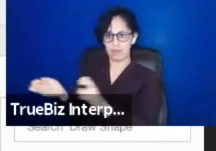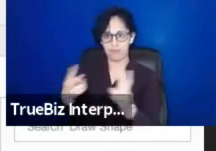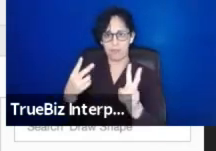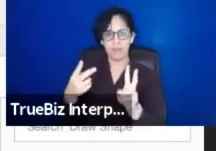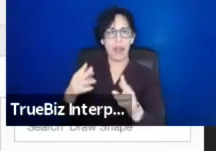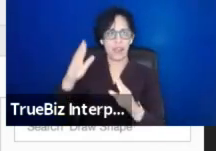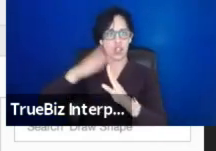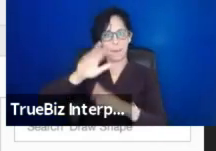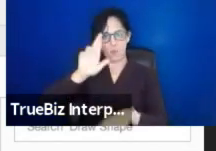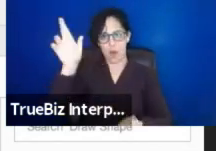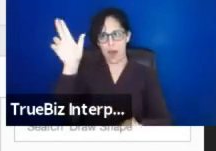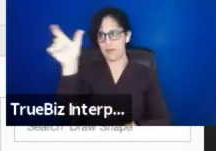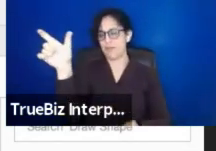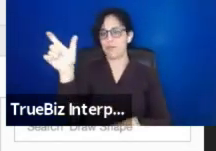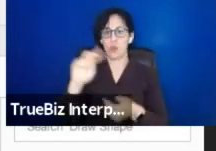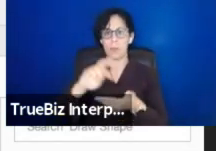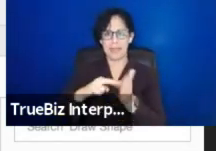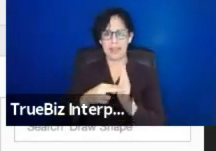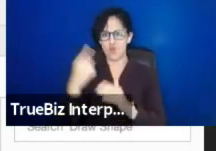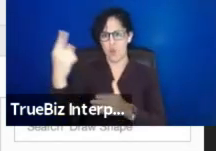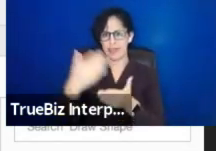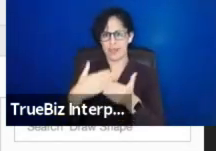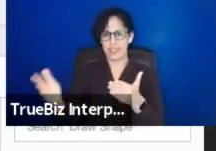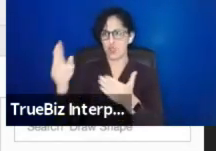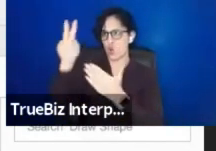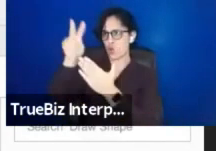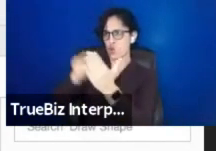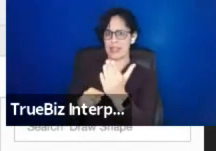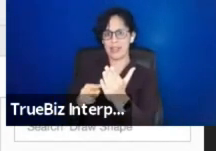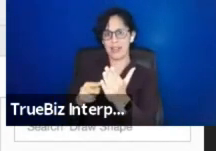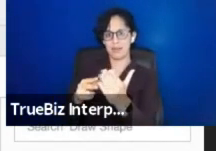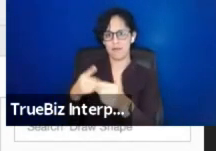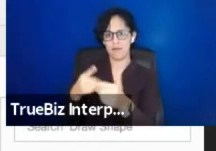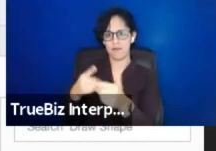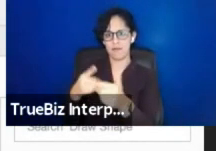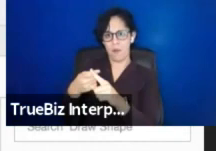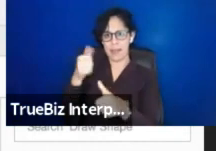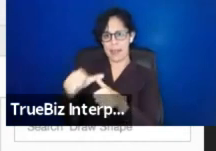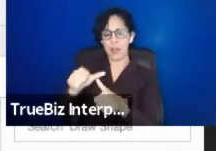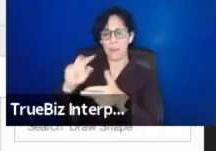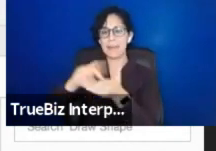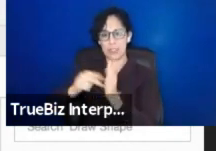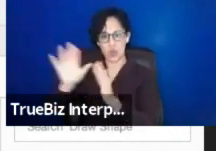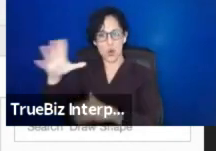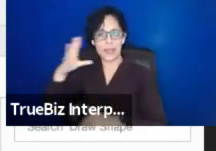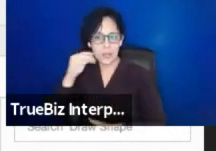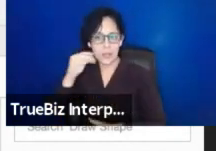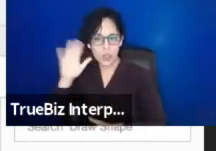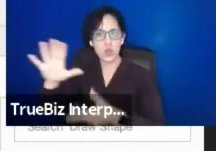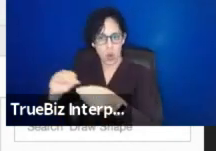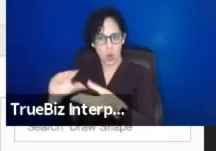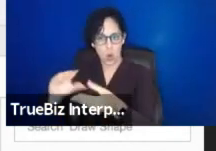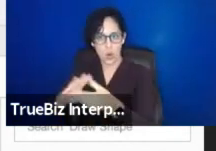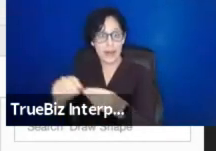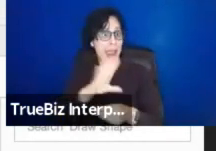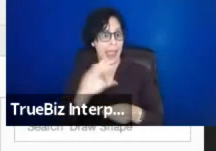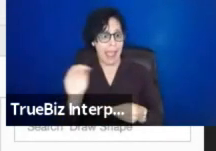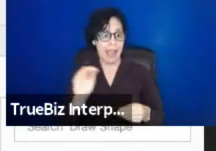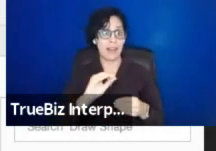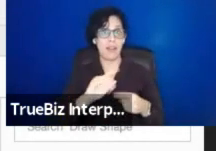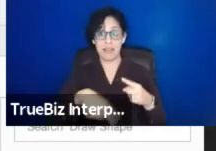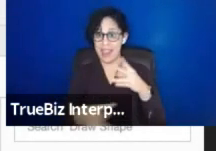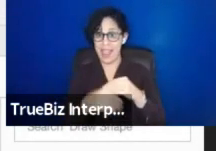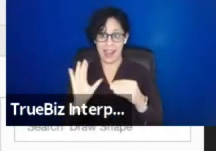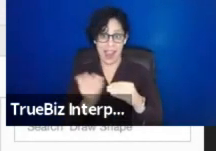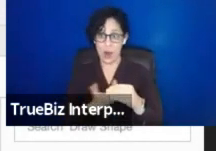on the letter, that's the thing you look at is how amazing that was for Anna. Um, and the ask, and hopefully you give me a thousand dollar check.